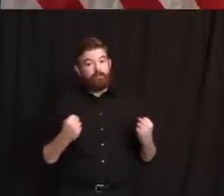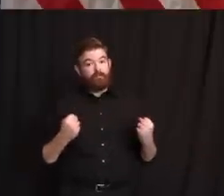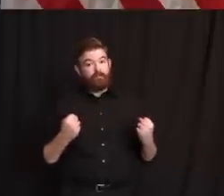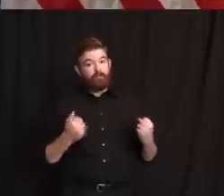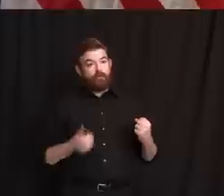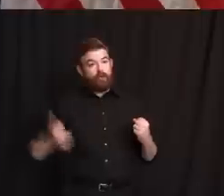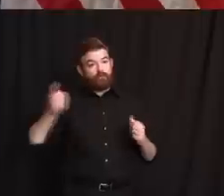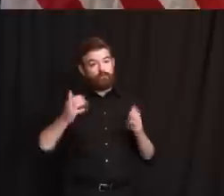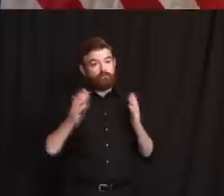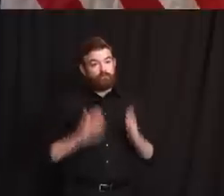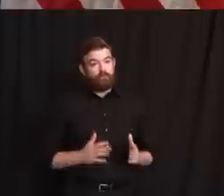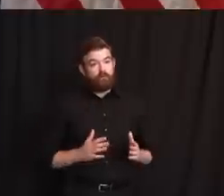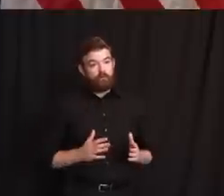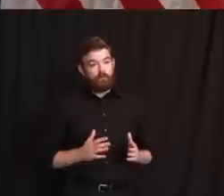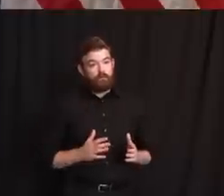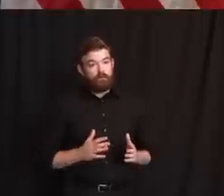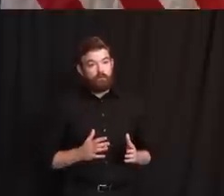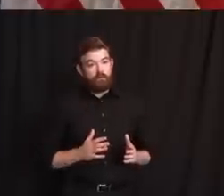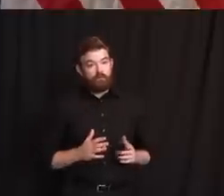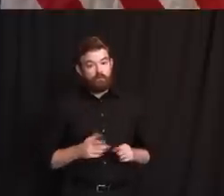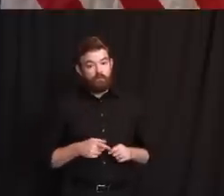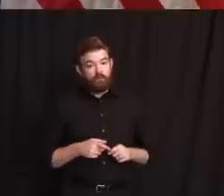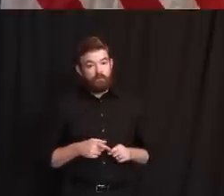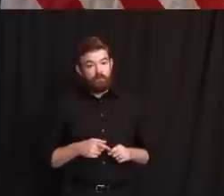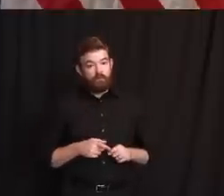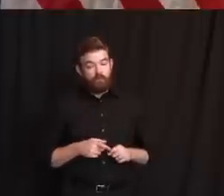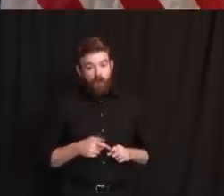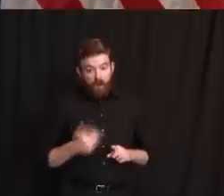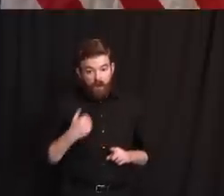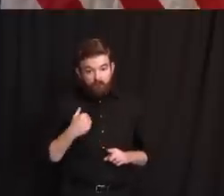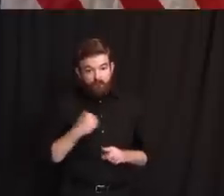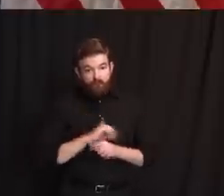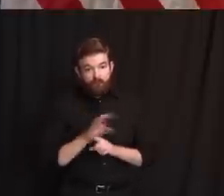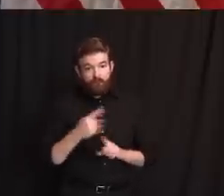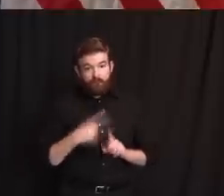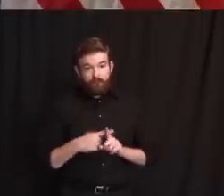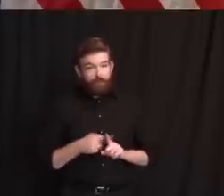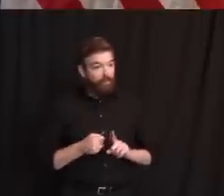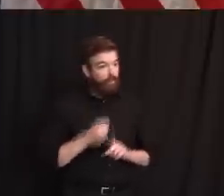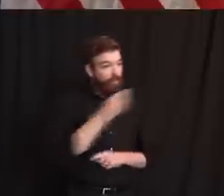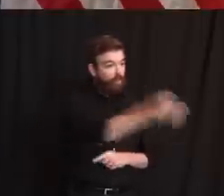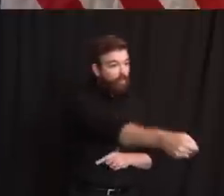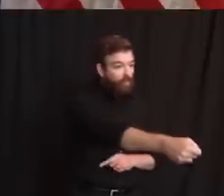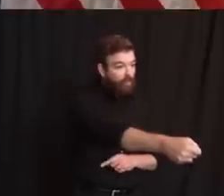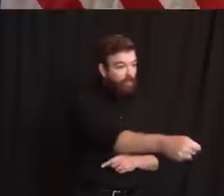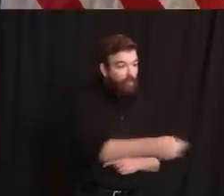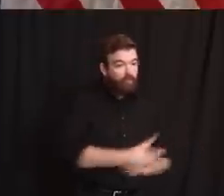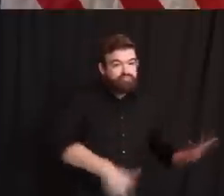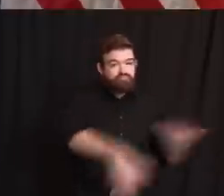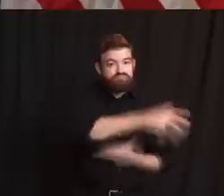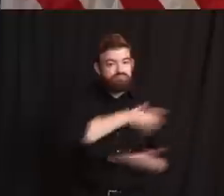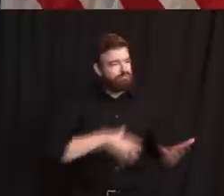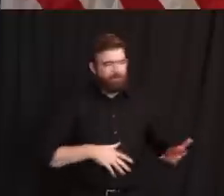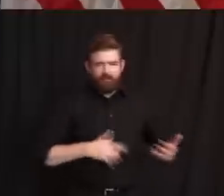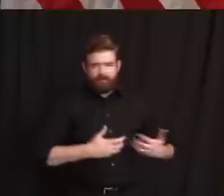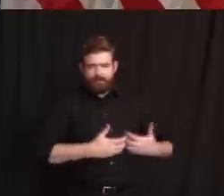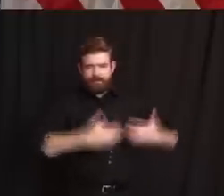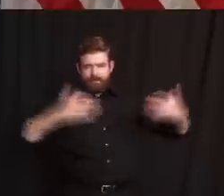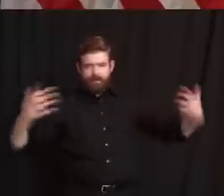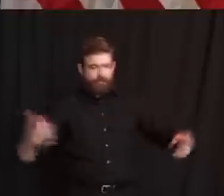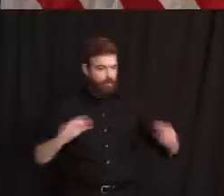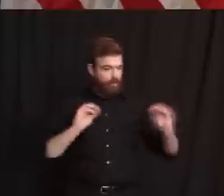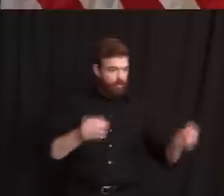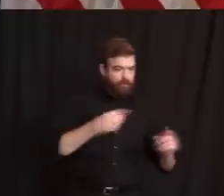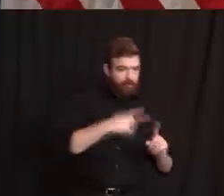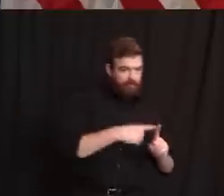a general population. There were very strict guidelines as to how folks should be reintegrated, including, I use the word cohort,